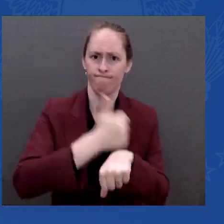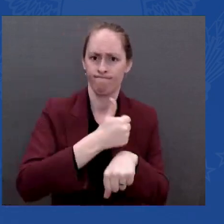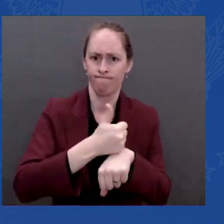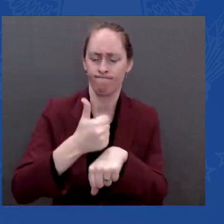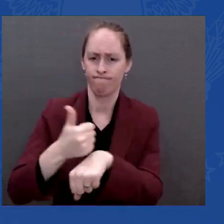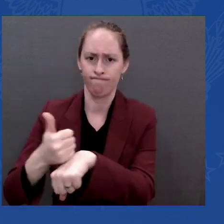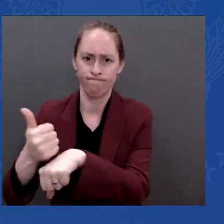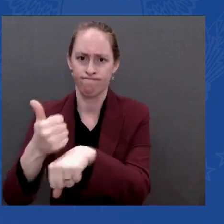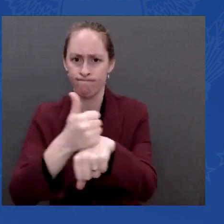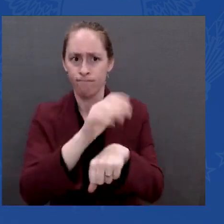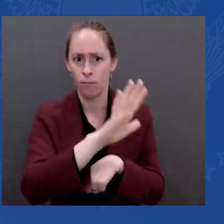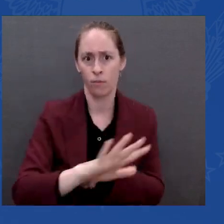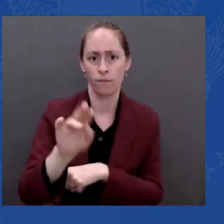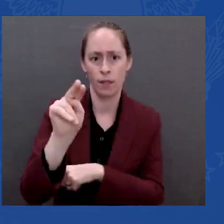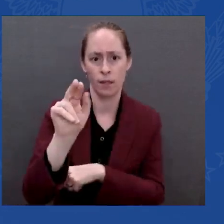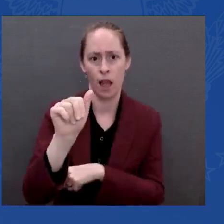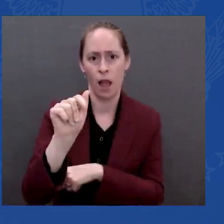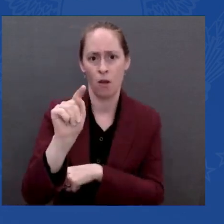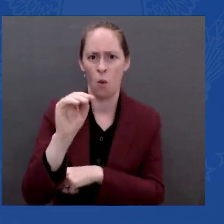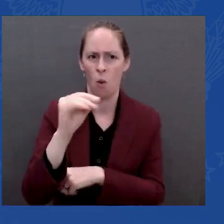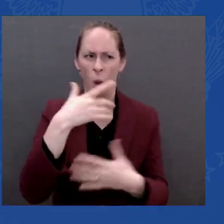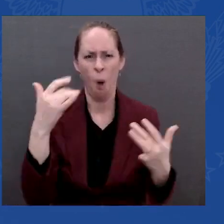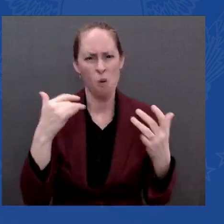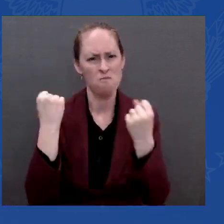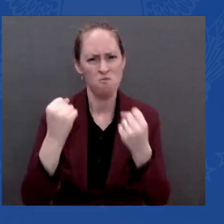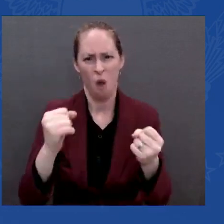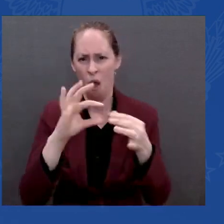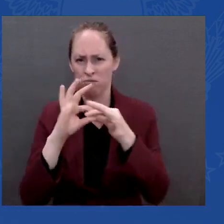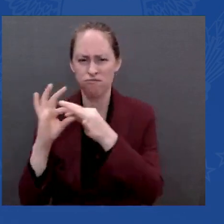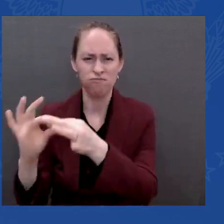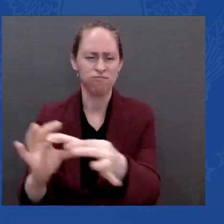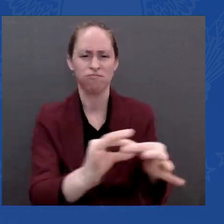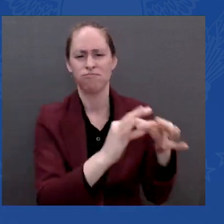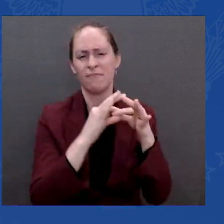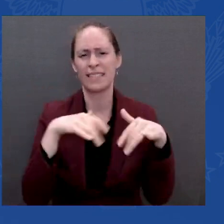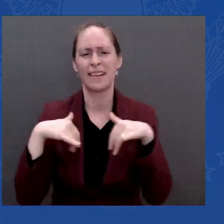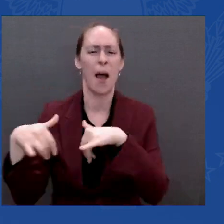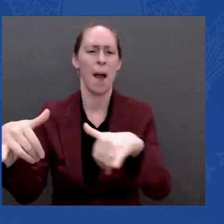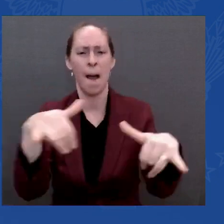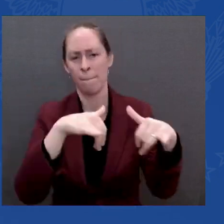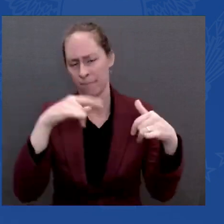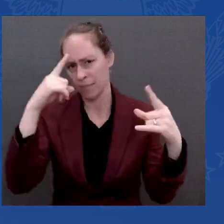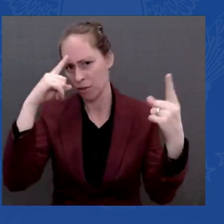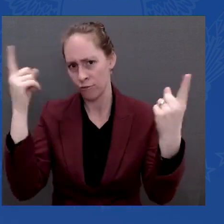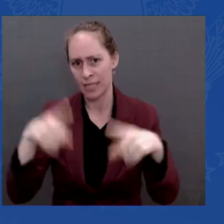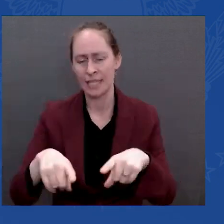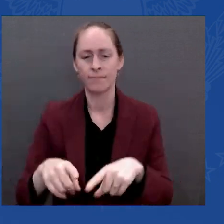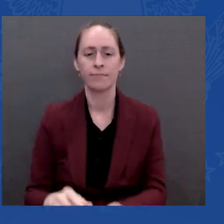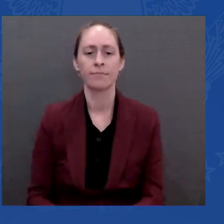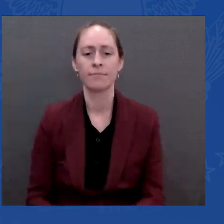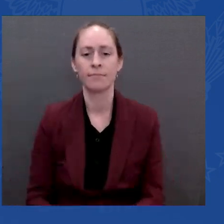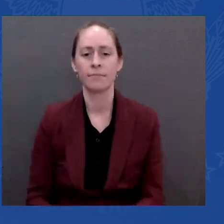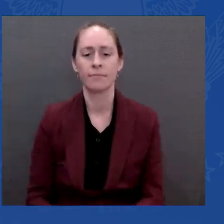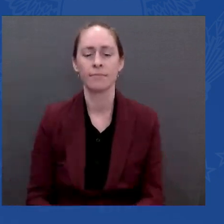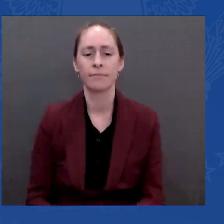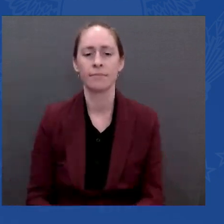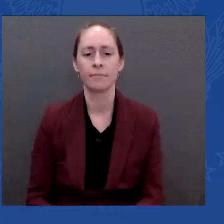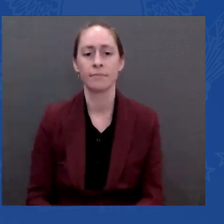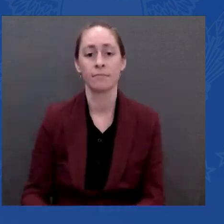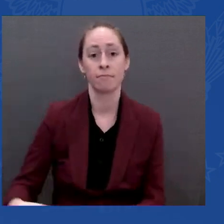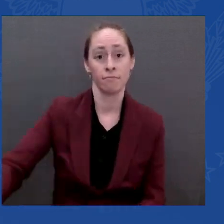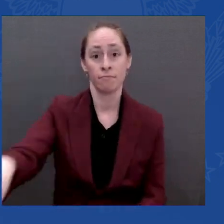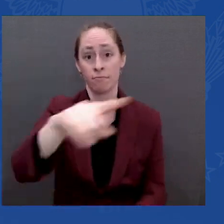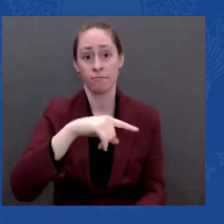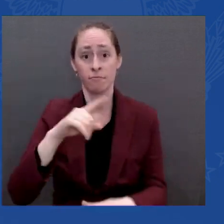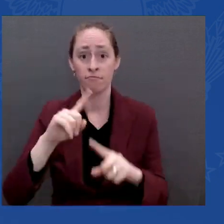no doubt, that the United States and every NATO ally will meet our Article 5 commitments, which says that an attack on one is an attack